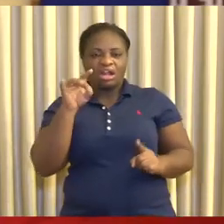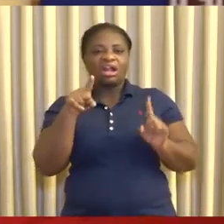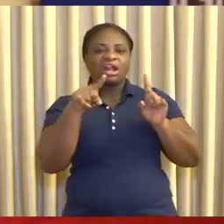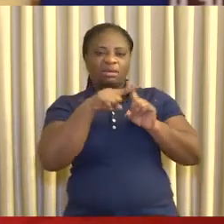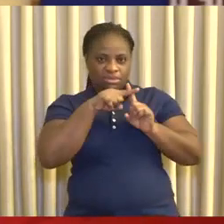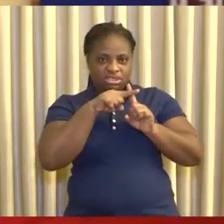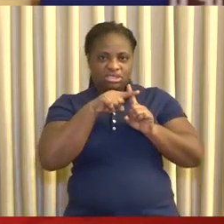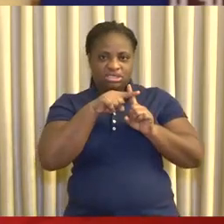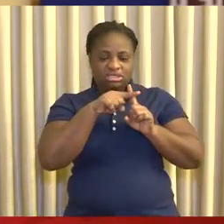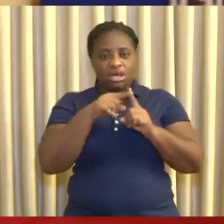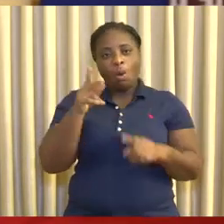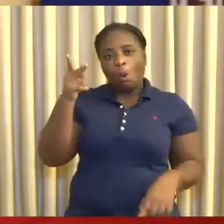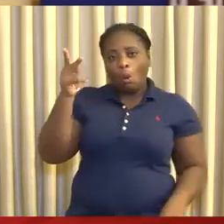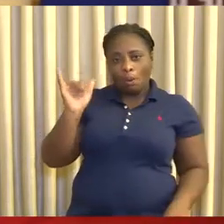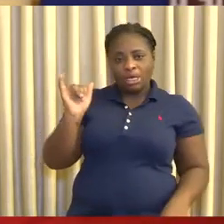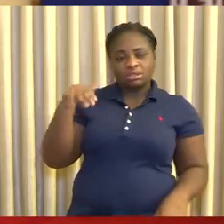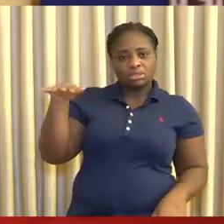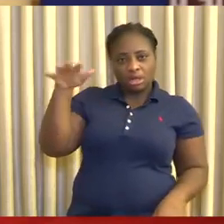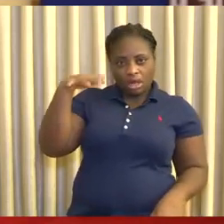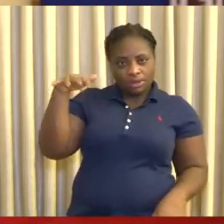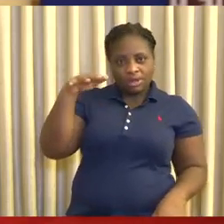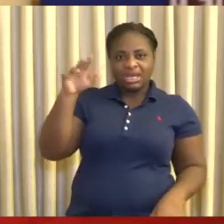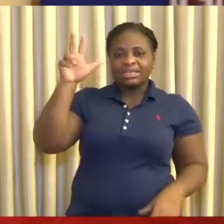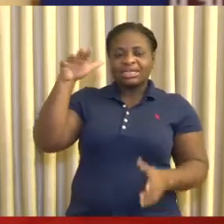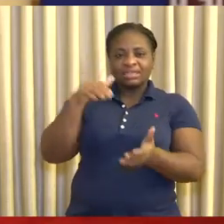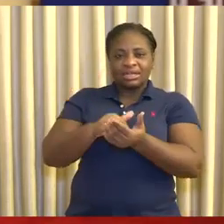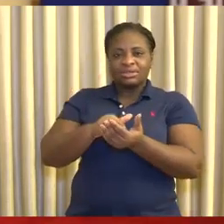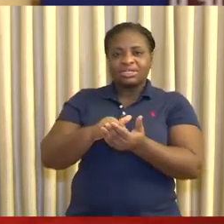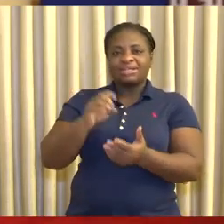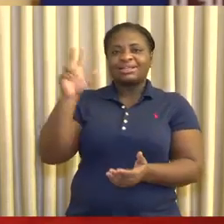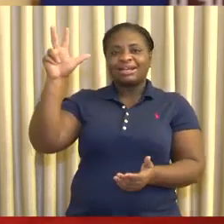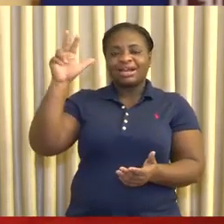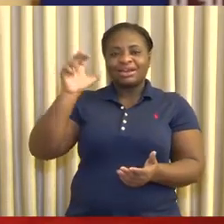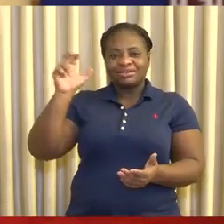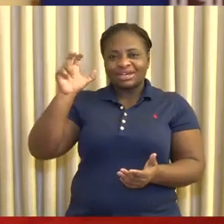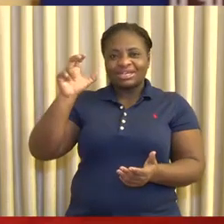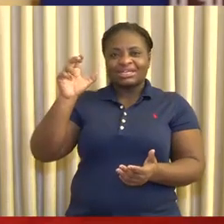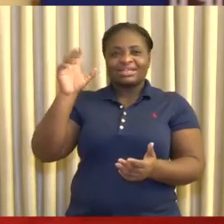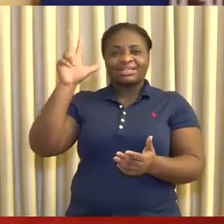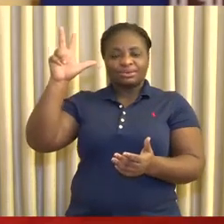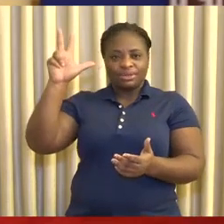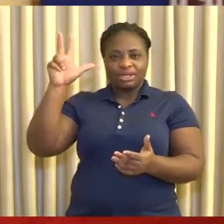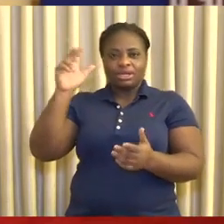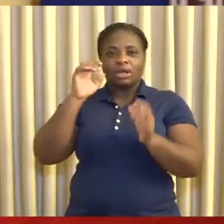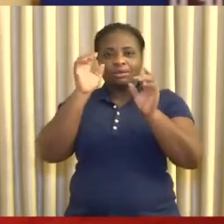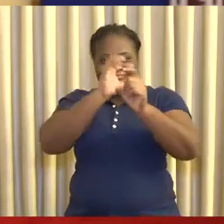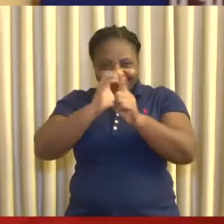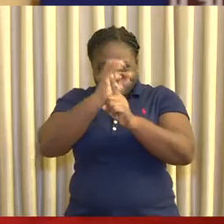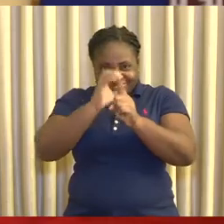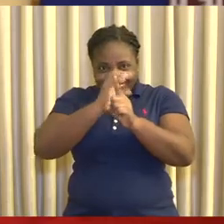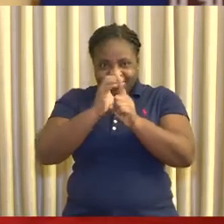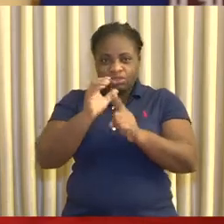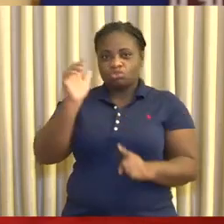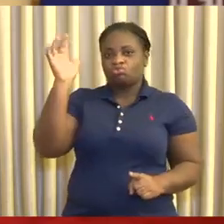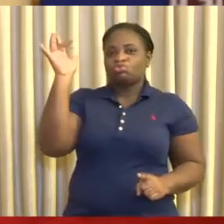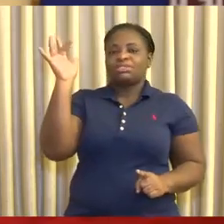In Kumasi, 3,303 contacts have been tested and